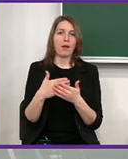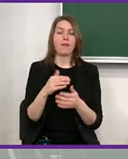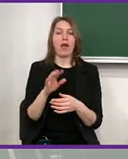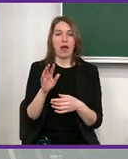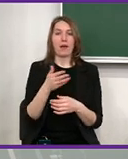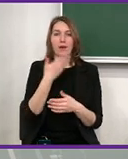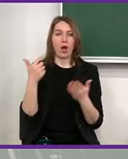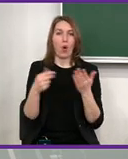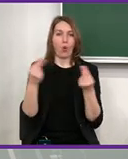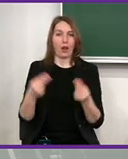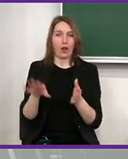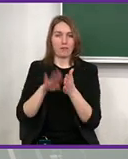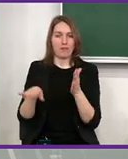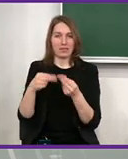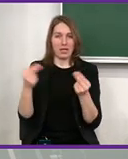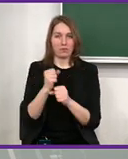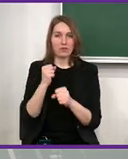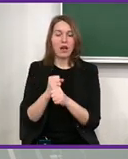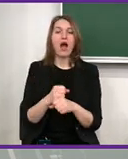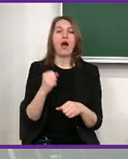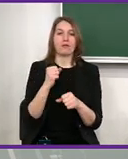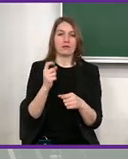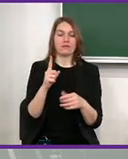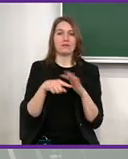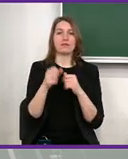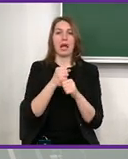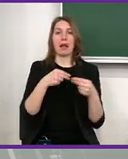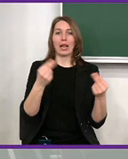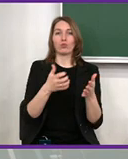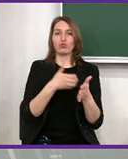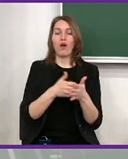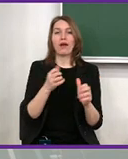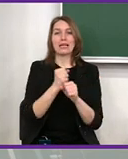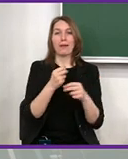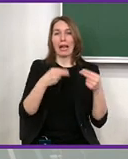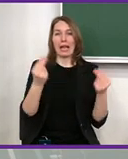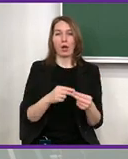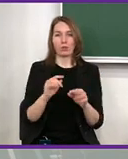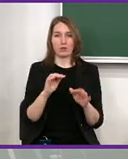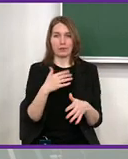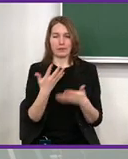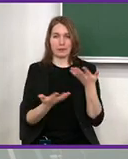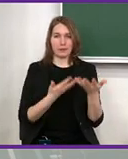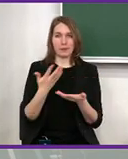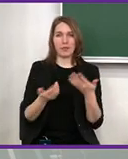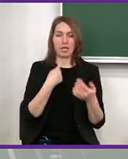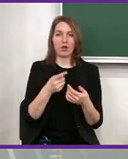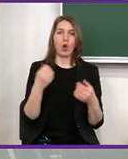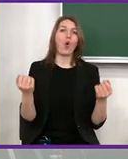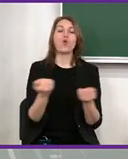point to the fact that there could be human rights violations like unregistered employment, lack of employment contracts,